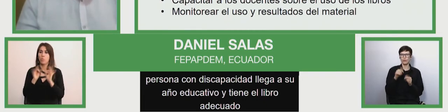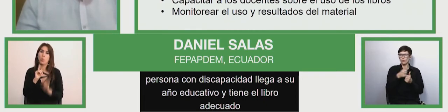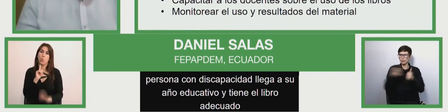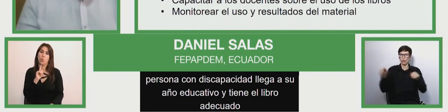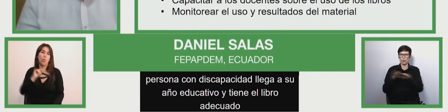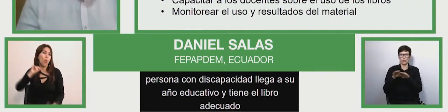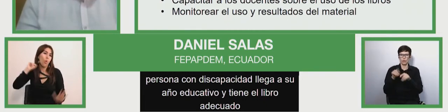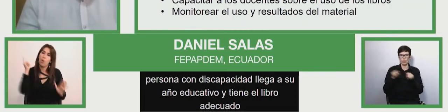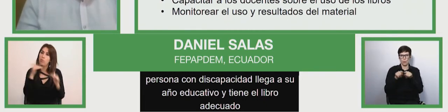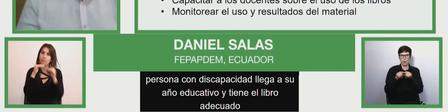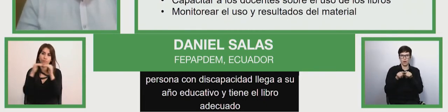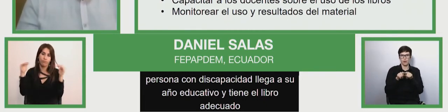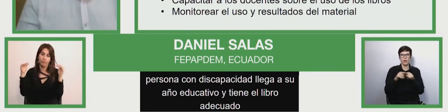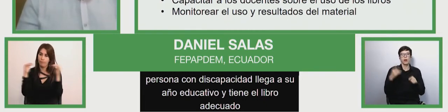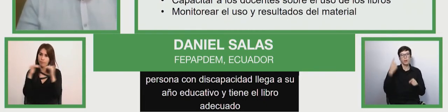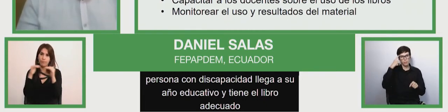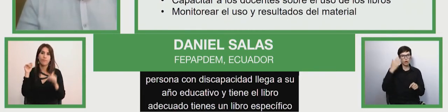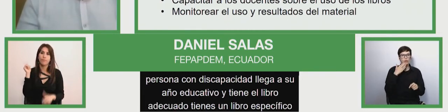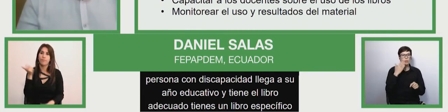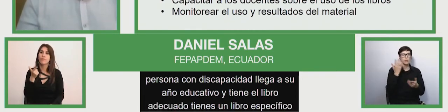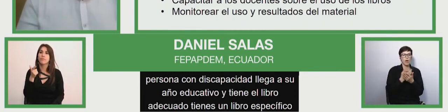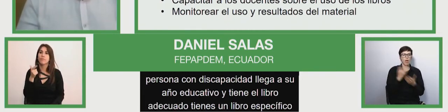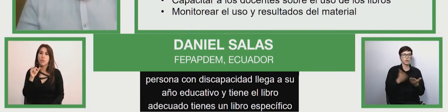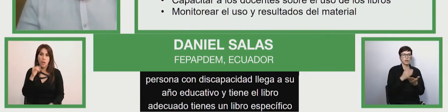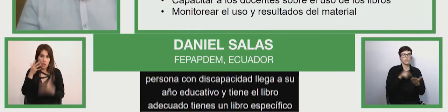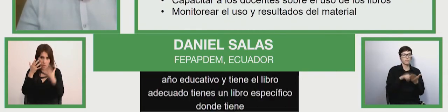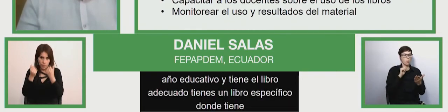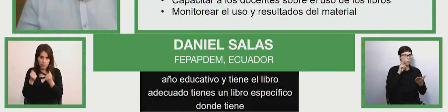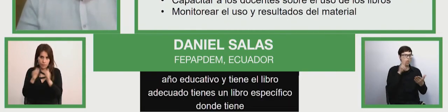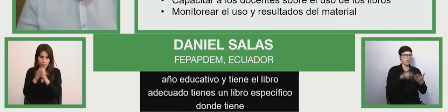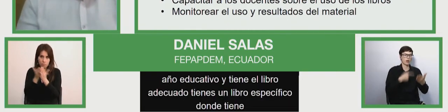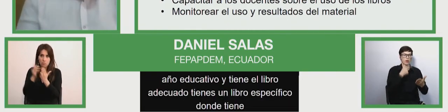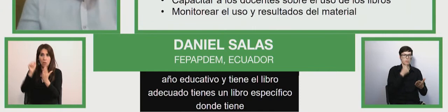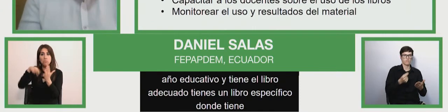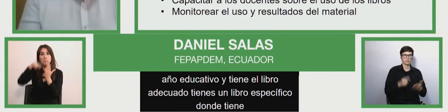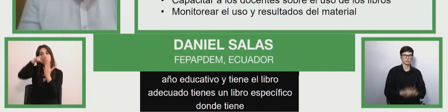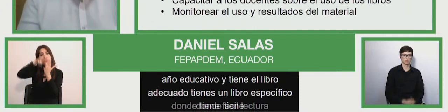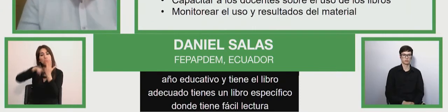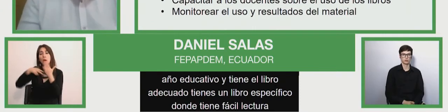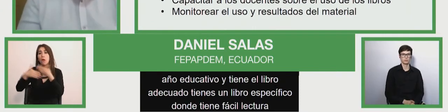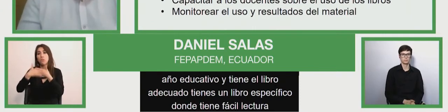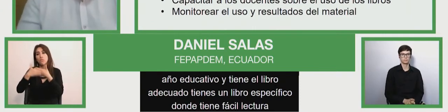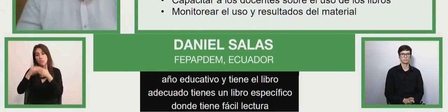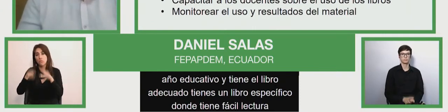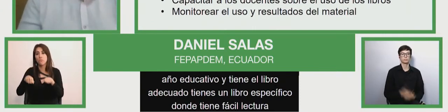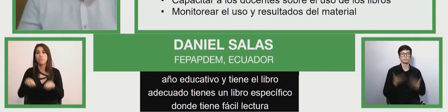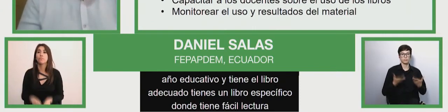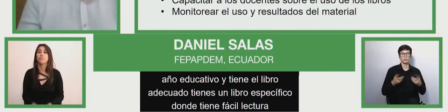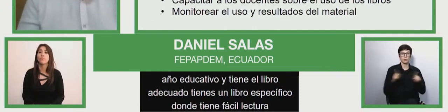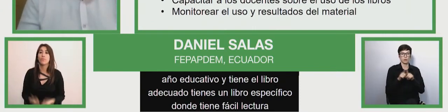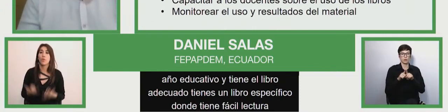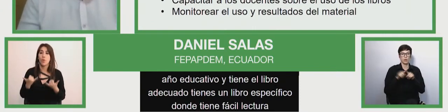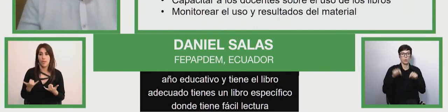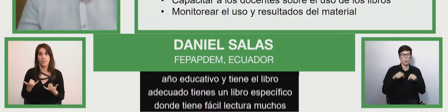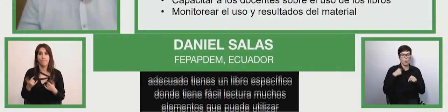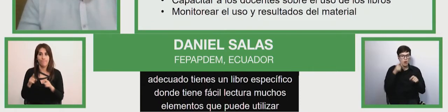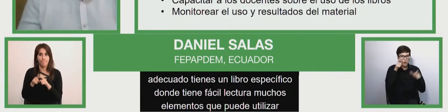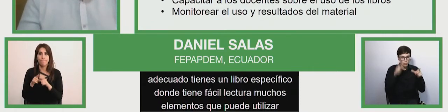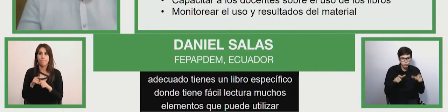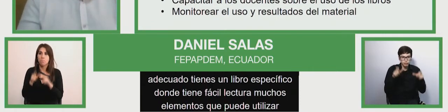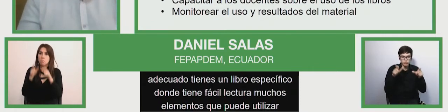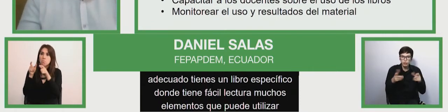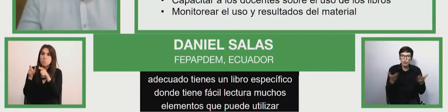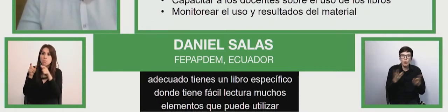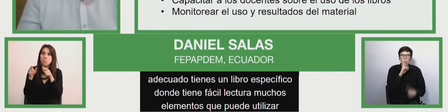in recent reading many of the elements that they can use we're now in a stage where we monitor the book